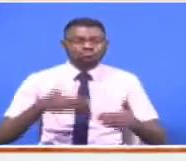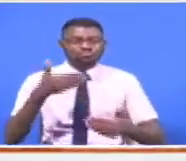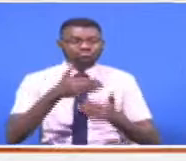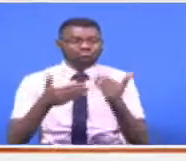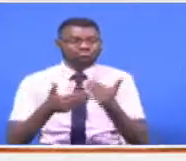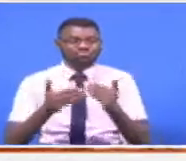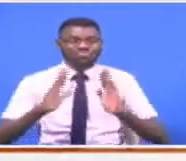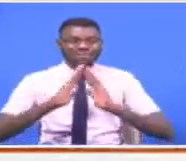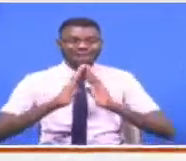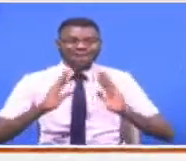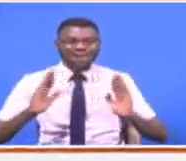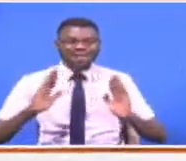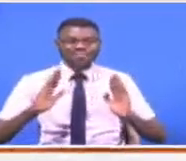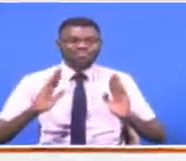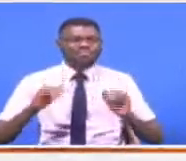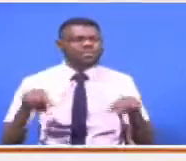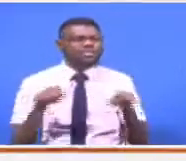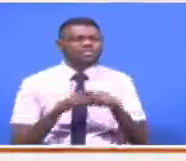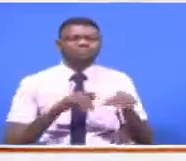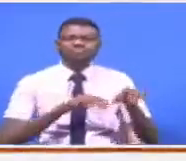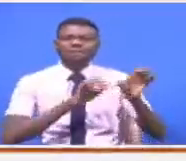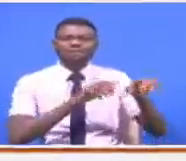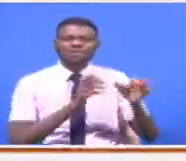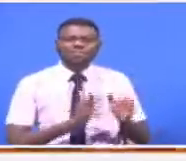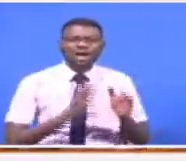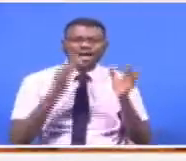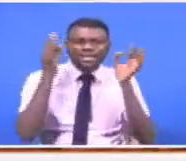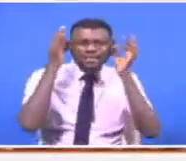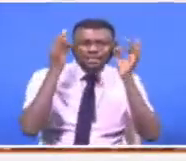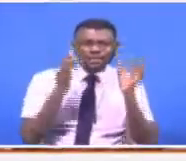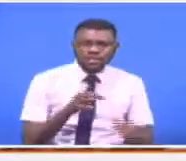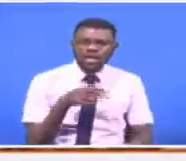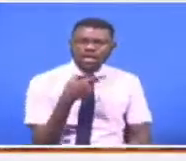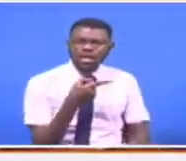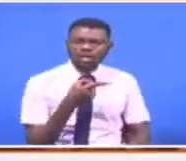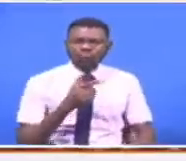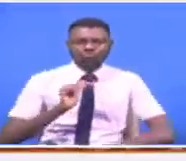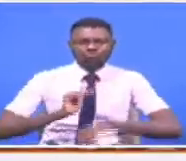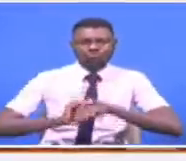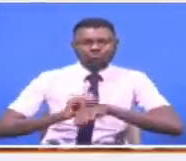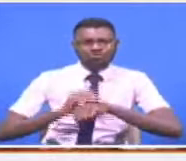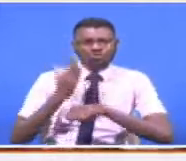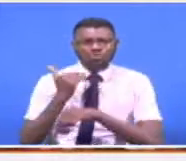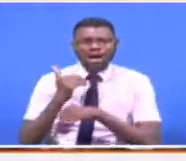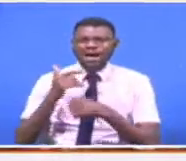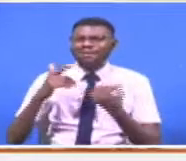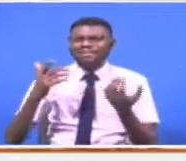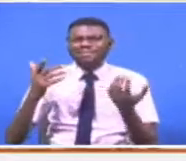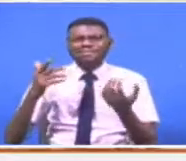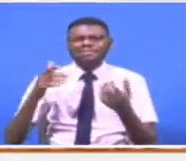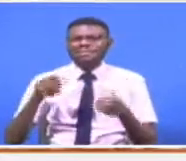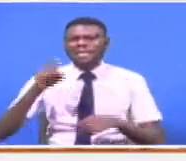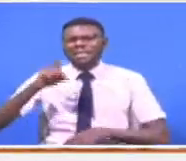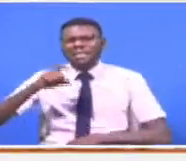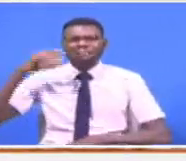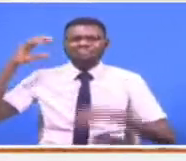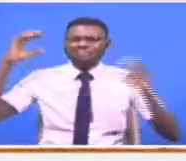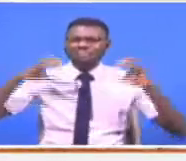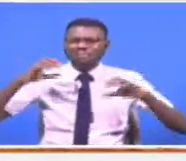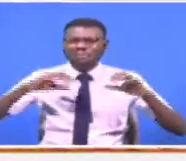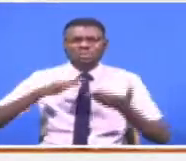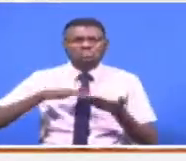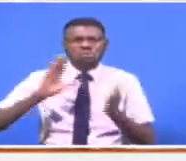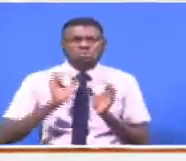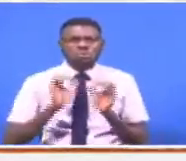the decision by these farmers to embrace crops that are resilient to harsh climate condition is an awakening call to other